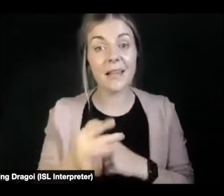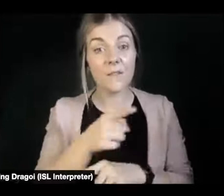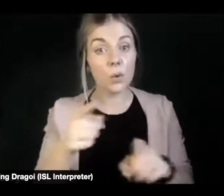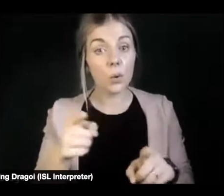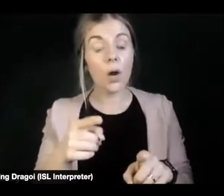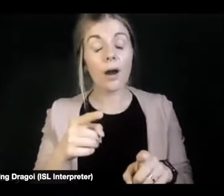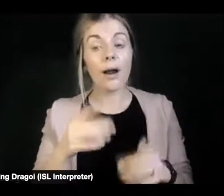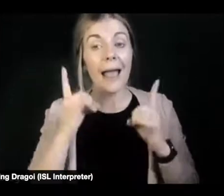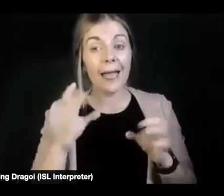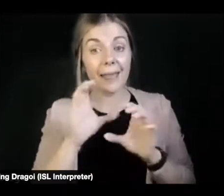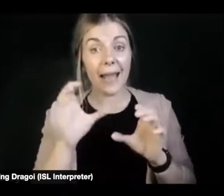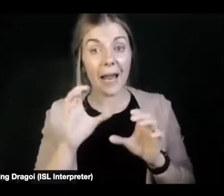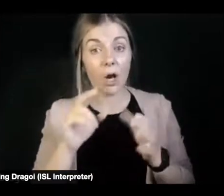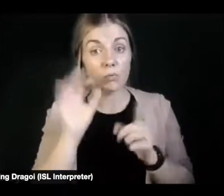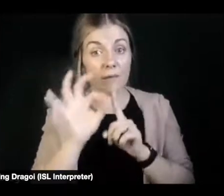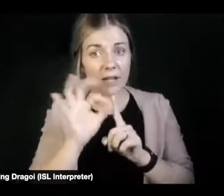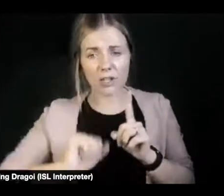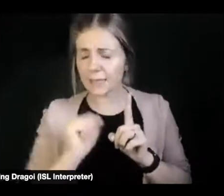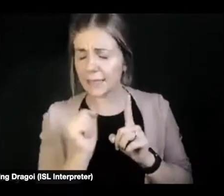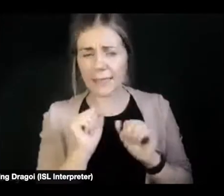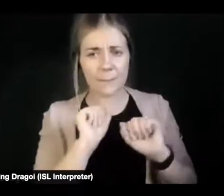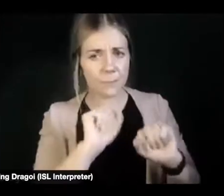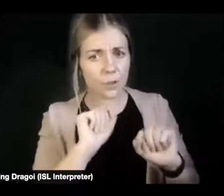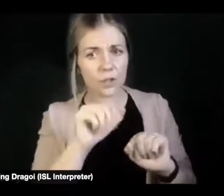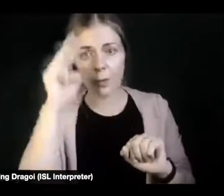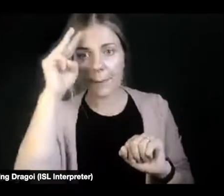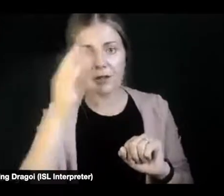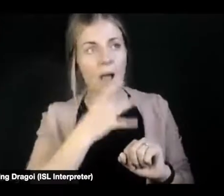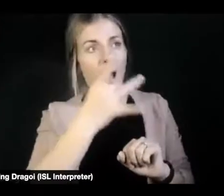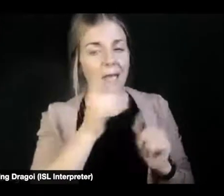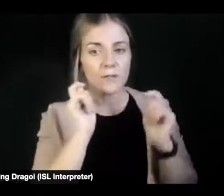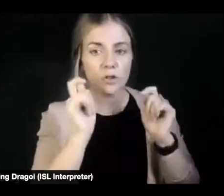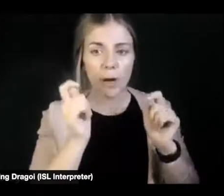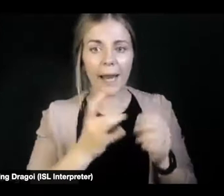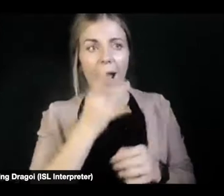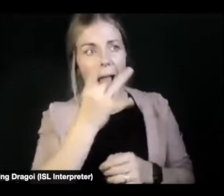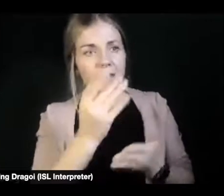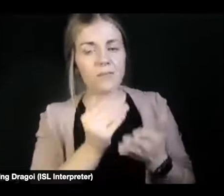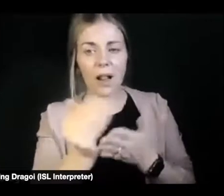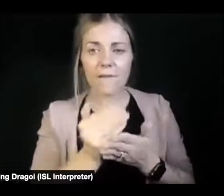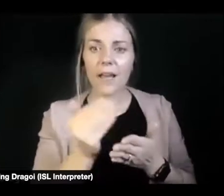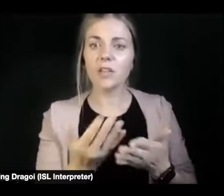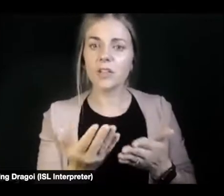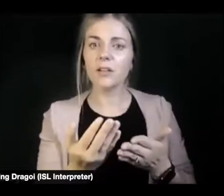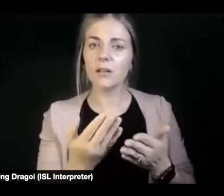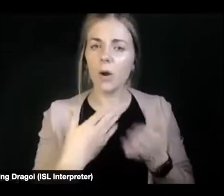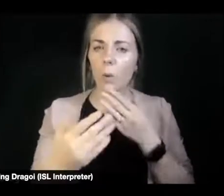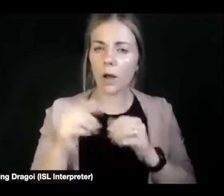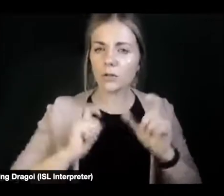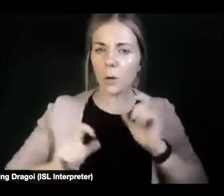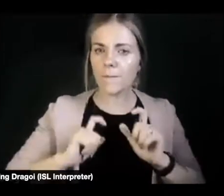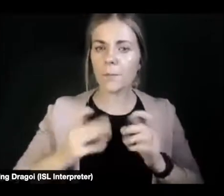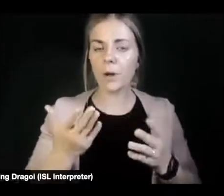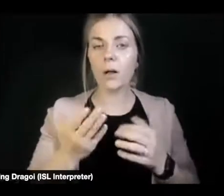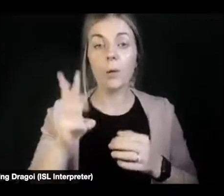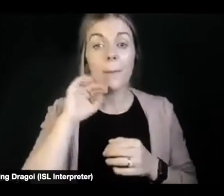again, keep pushing that. Keep pushing your managers. Keep asking for training, asking for clarification. What's what you're, you know, what's comfortable, because if